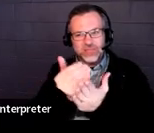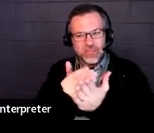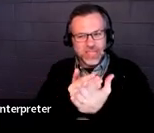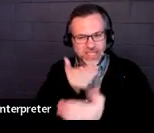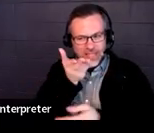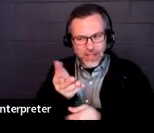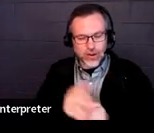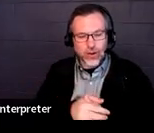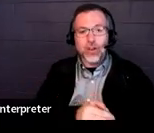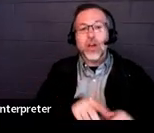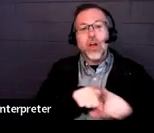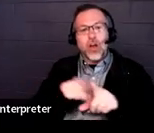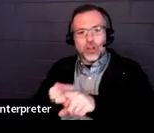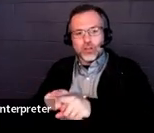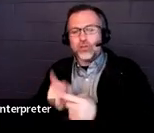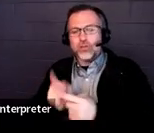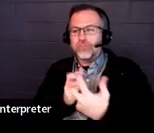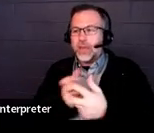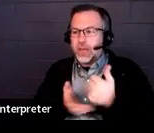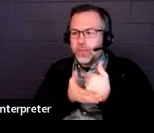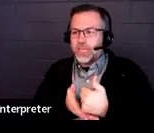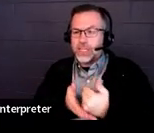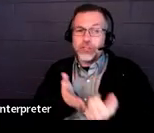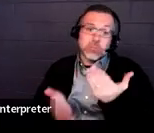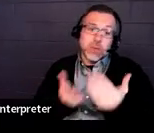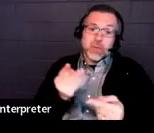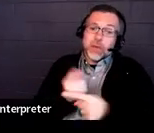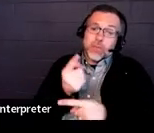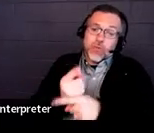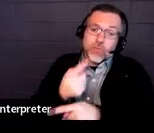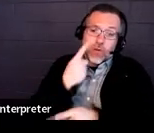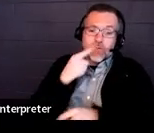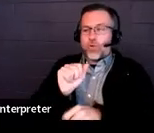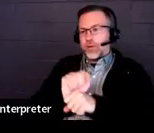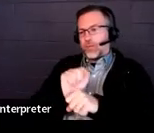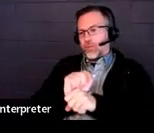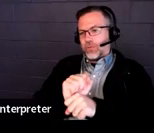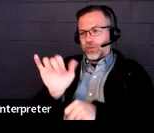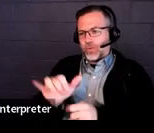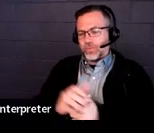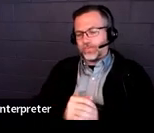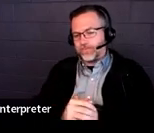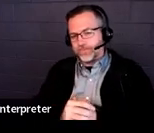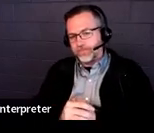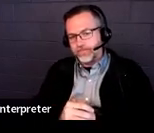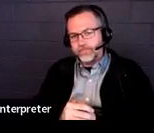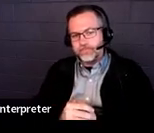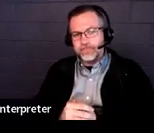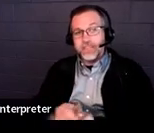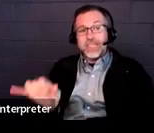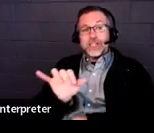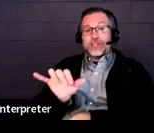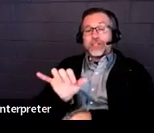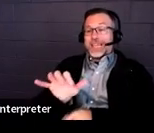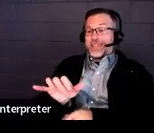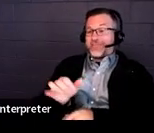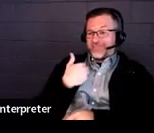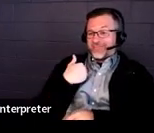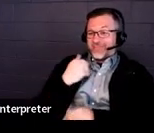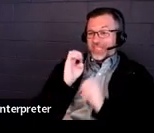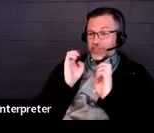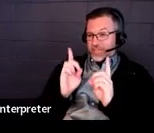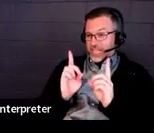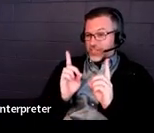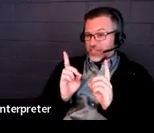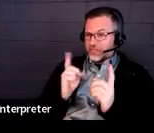there are also accommodations that may be appropriate for employment. So just as there was for education, think about those